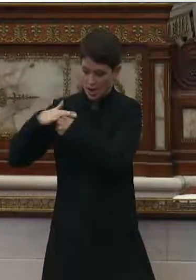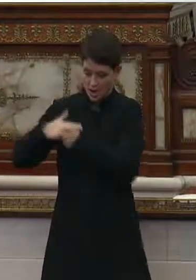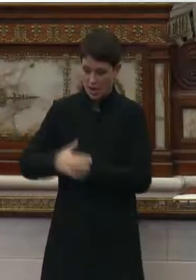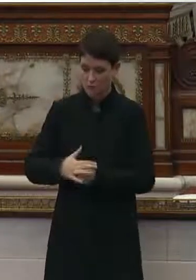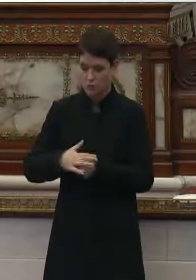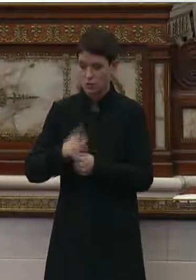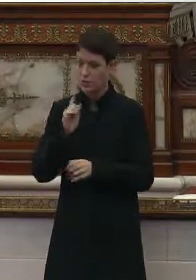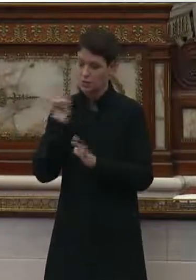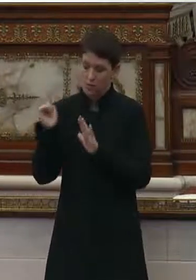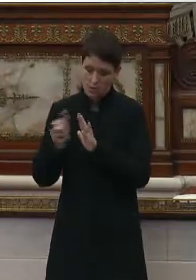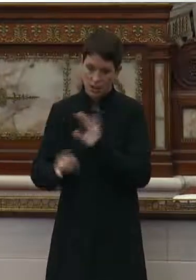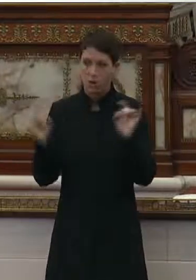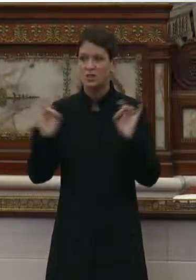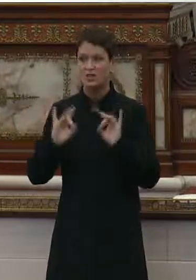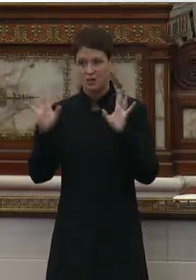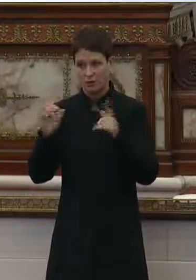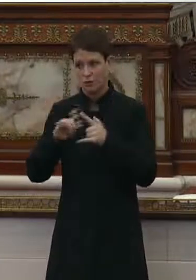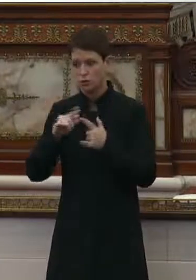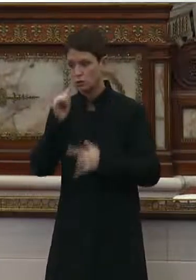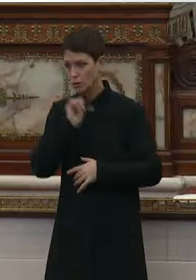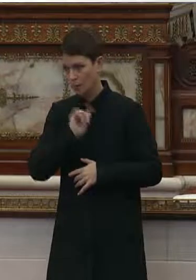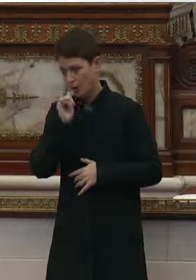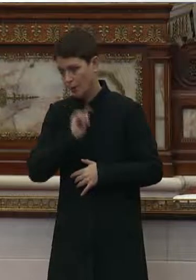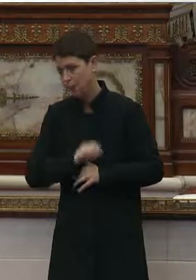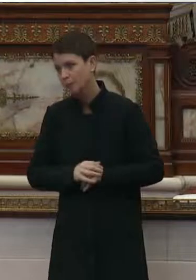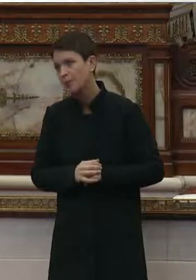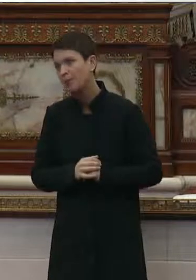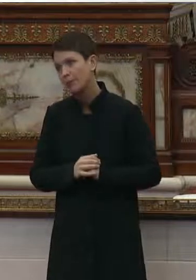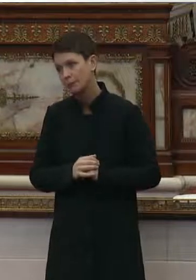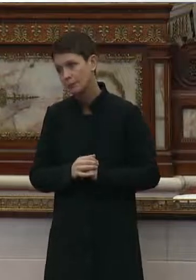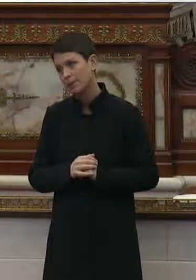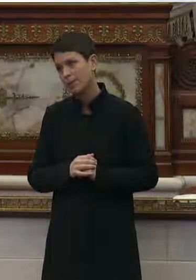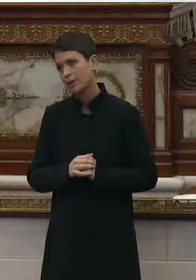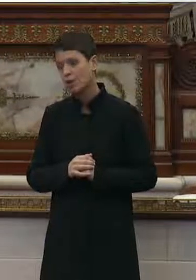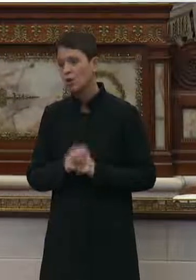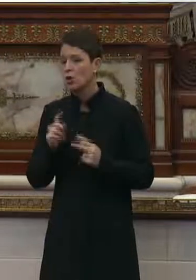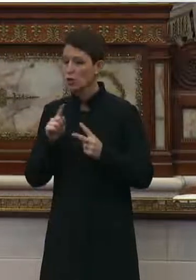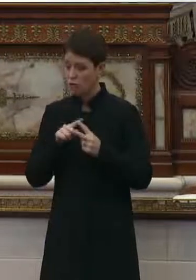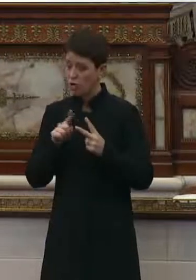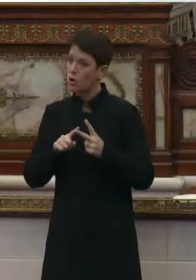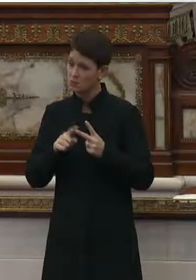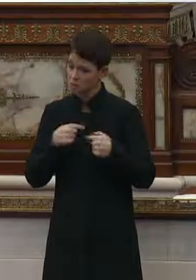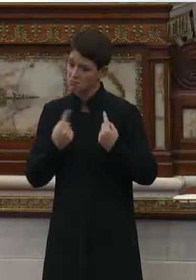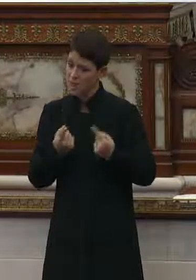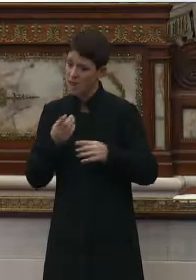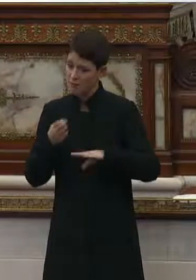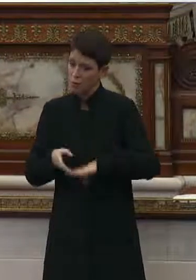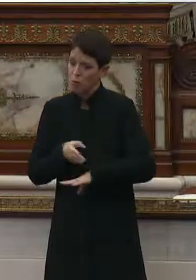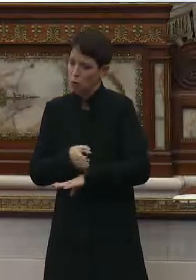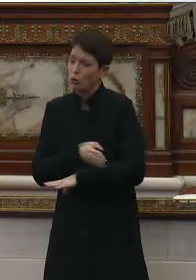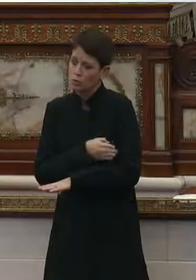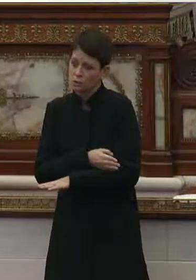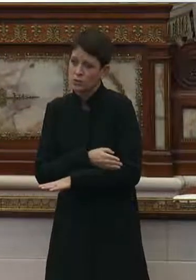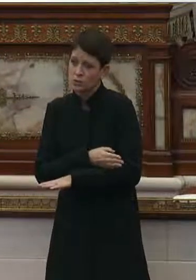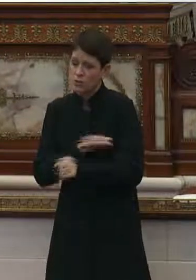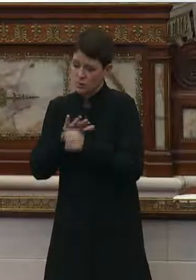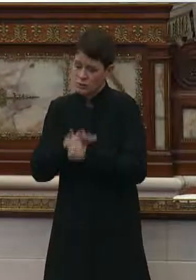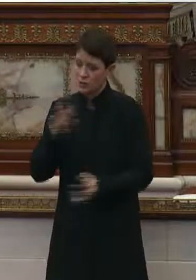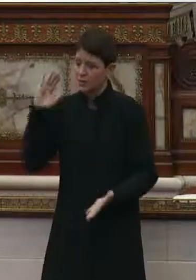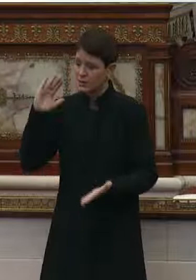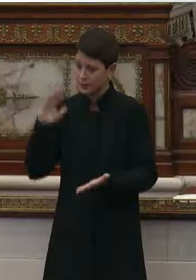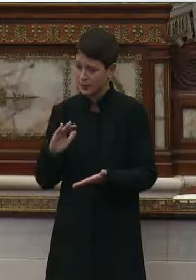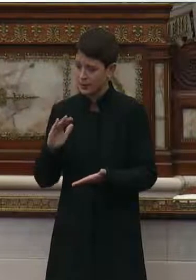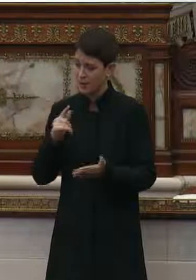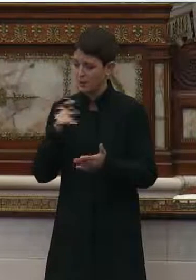extremely difficult to bear. Though things have now improved as we have gotten a better handle